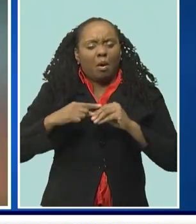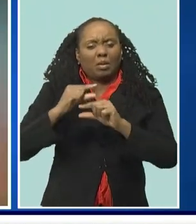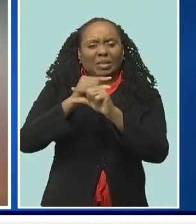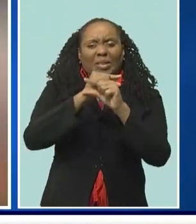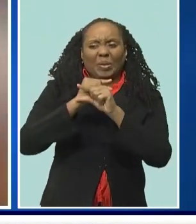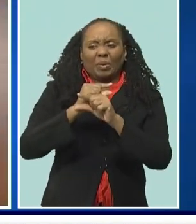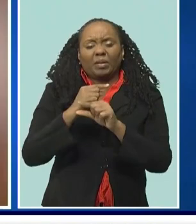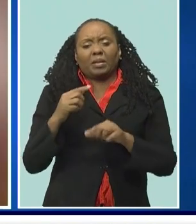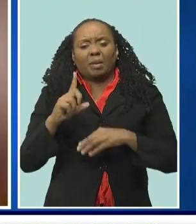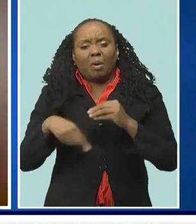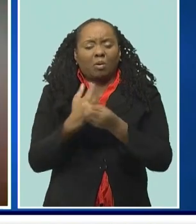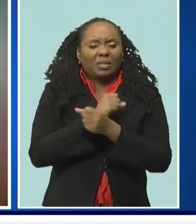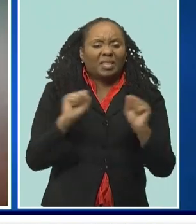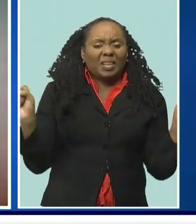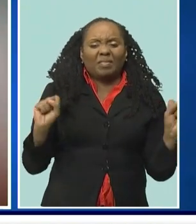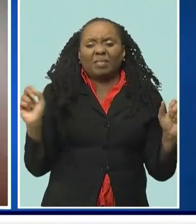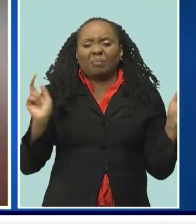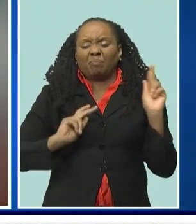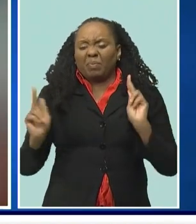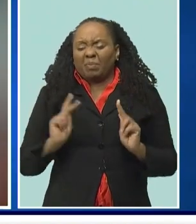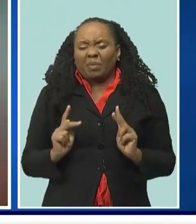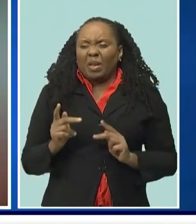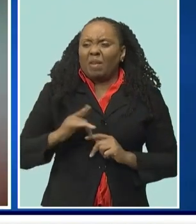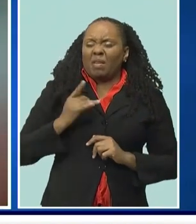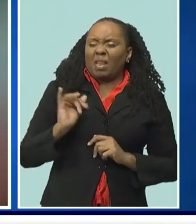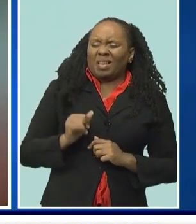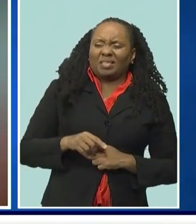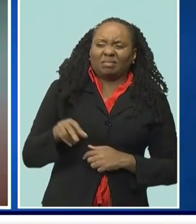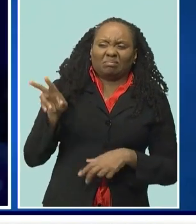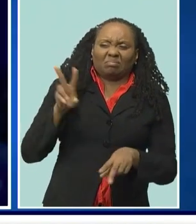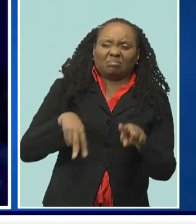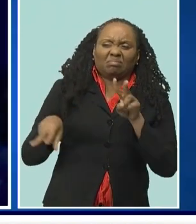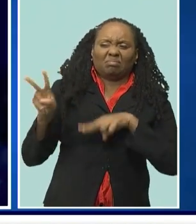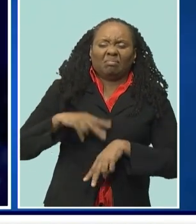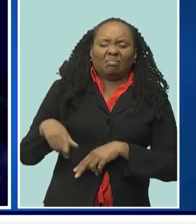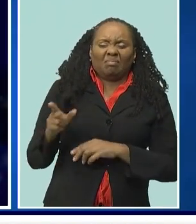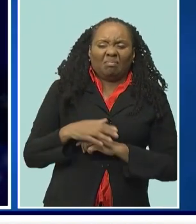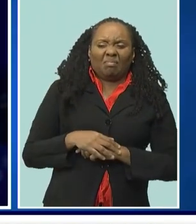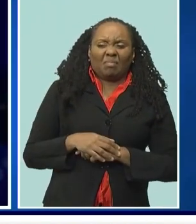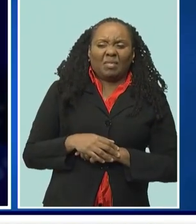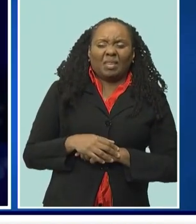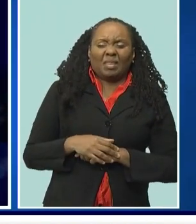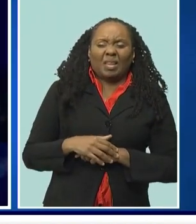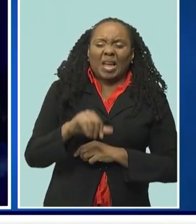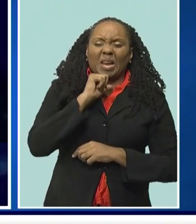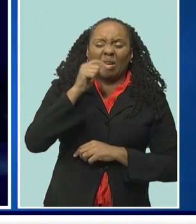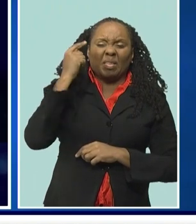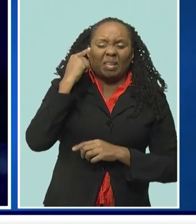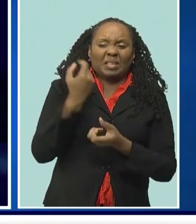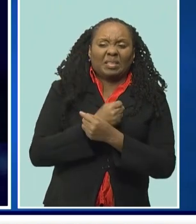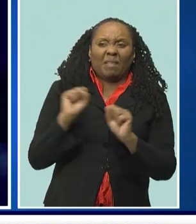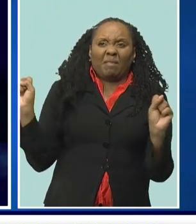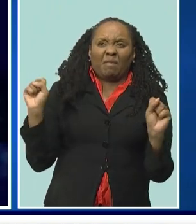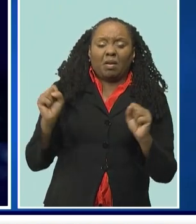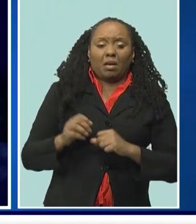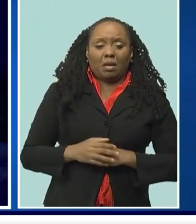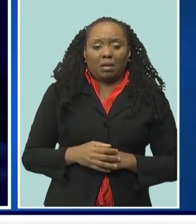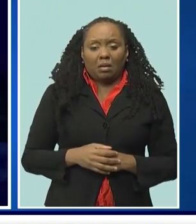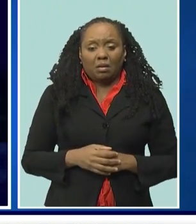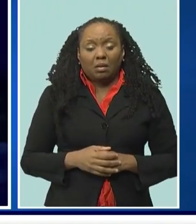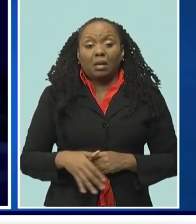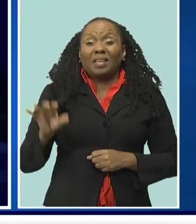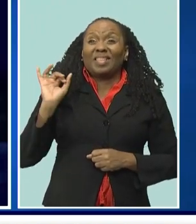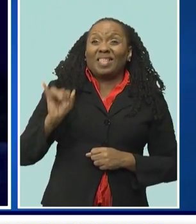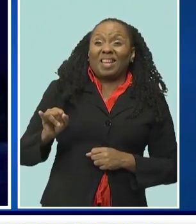security concerns for the agents on a whole, right? They would have seen it and made their own estimations as to whether that was a safe environment or not. But truth be told, that